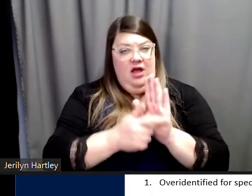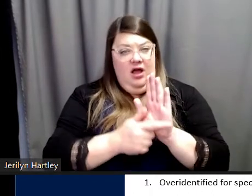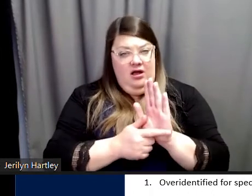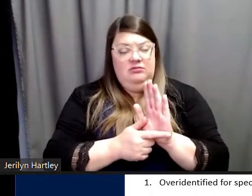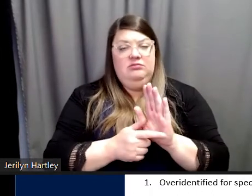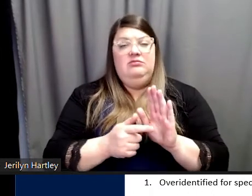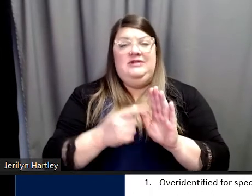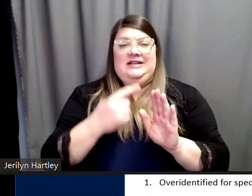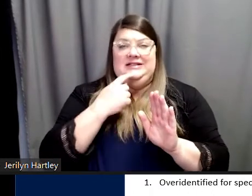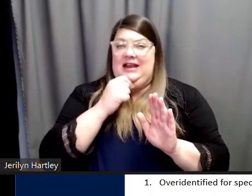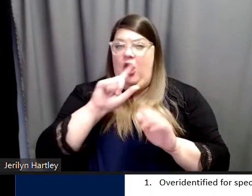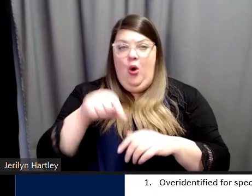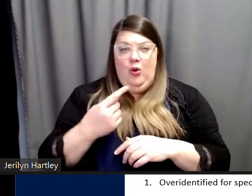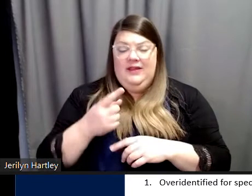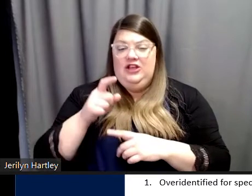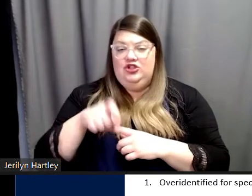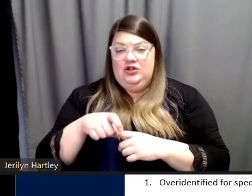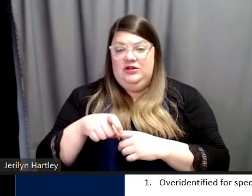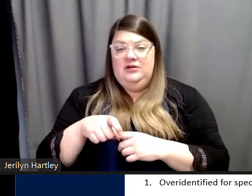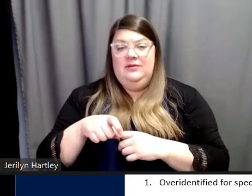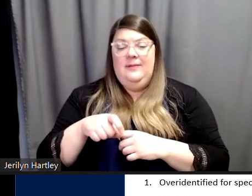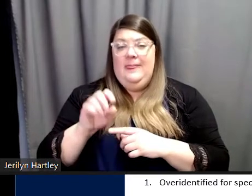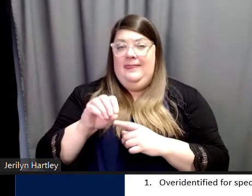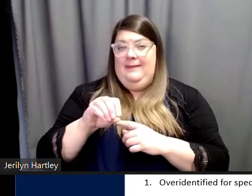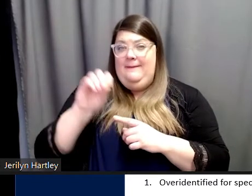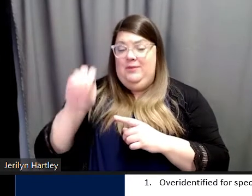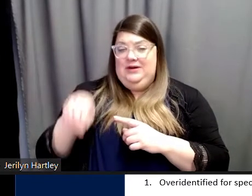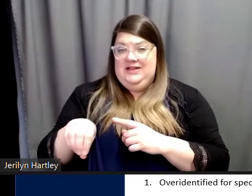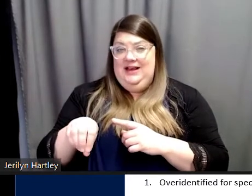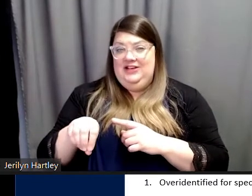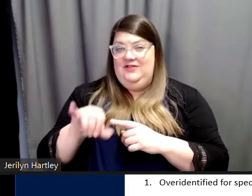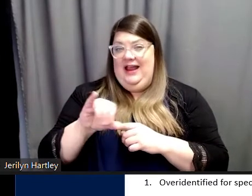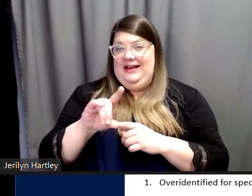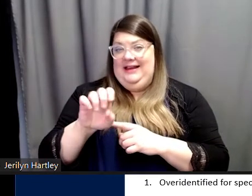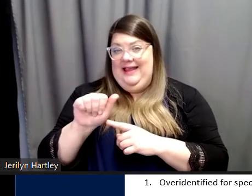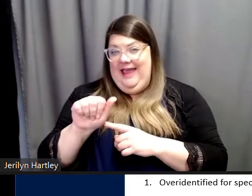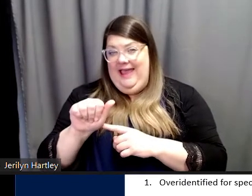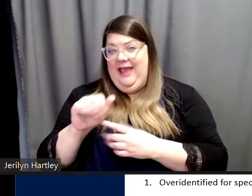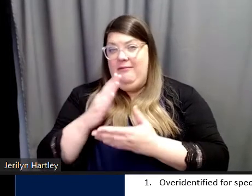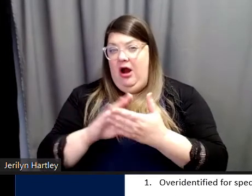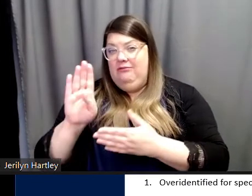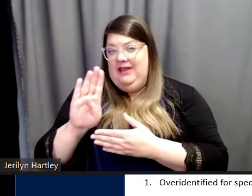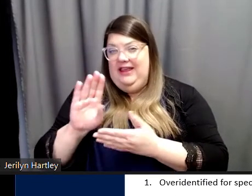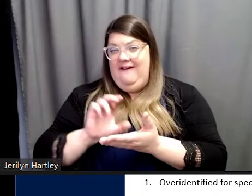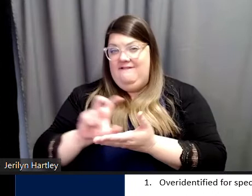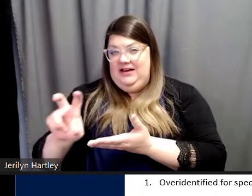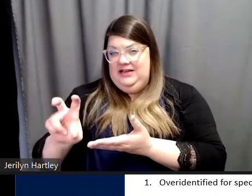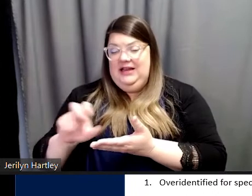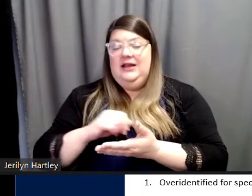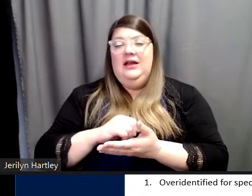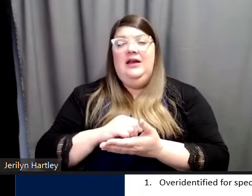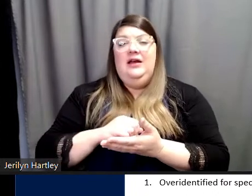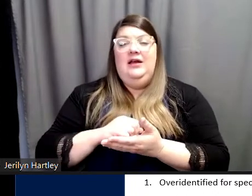say that not only should a part, a percentage of the IDEA Part B funding be cut to schools that are